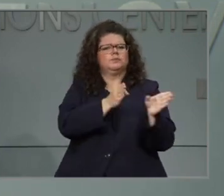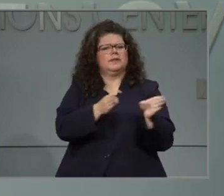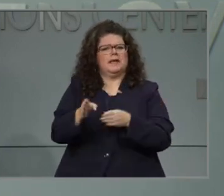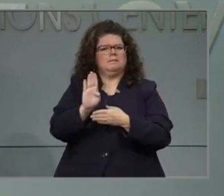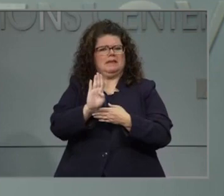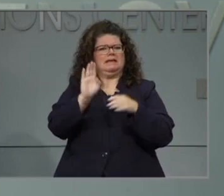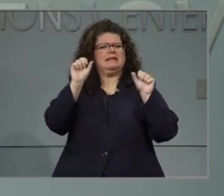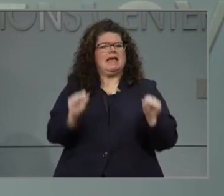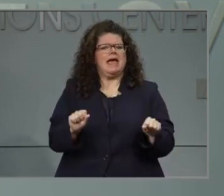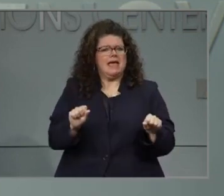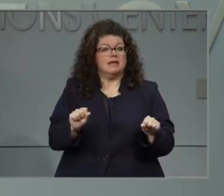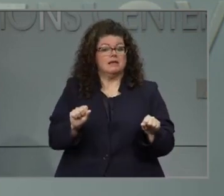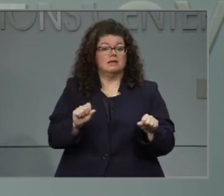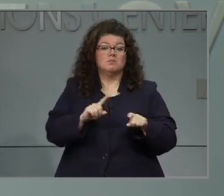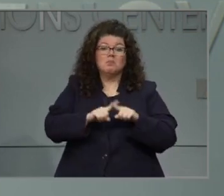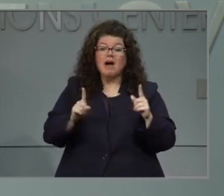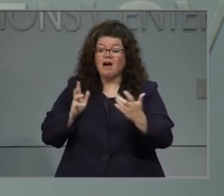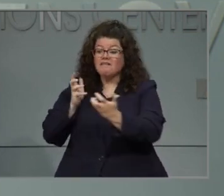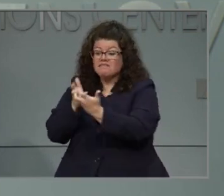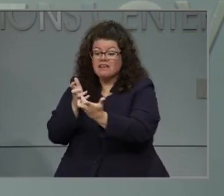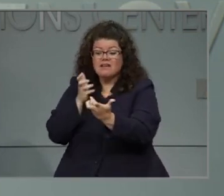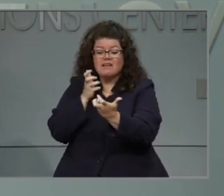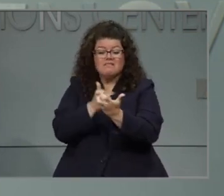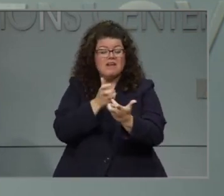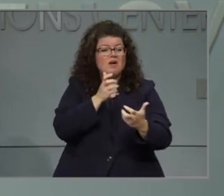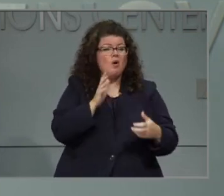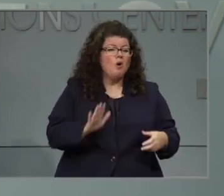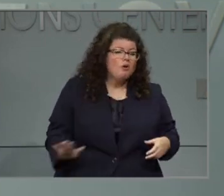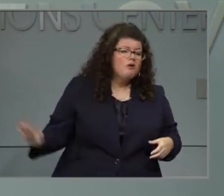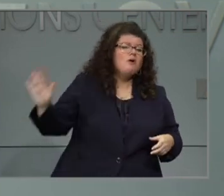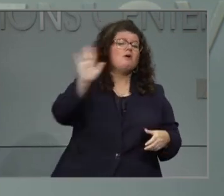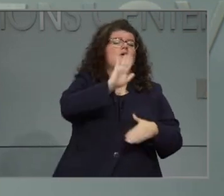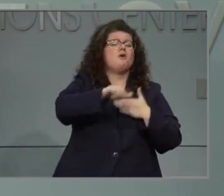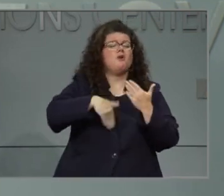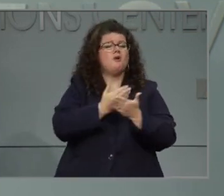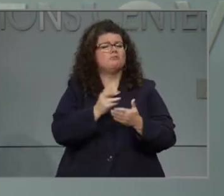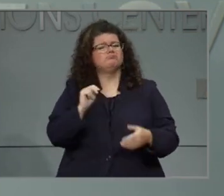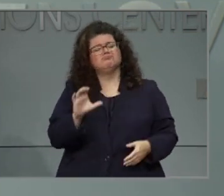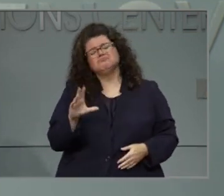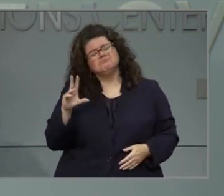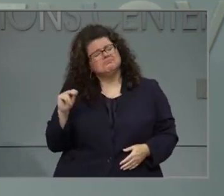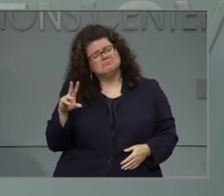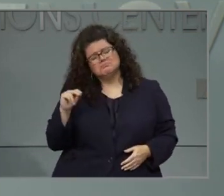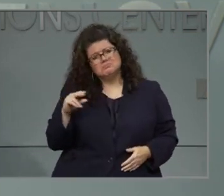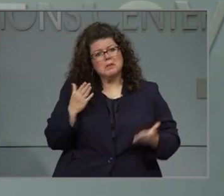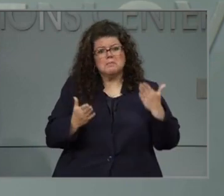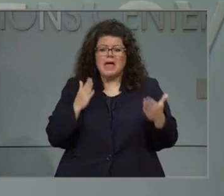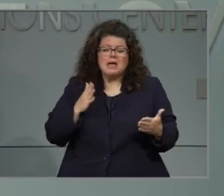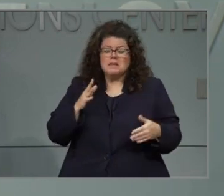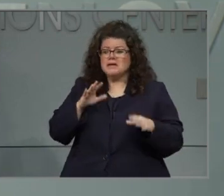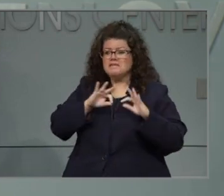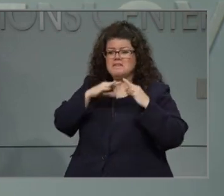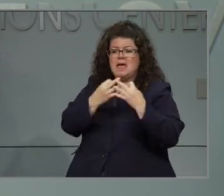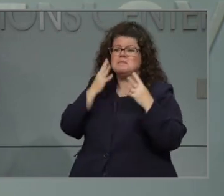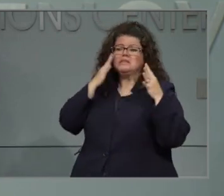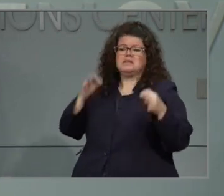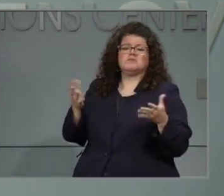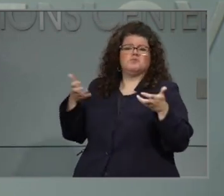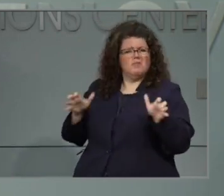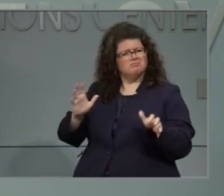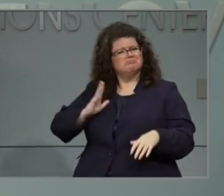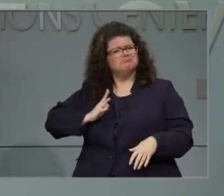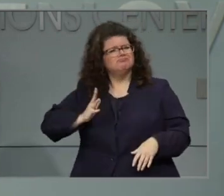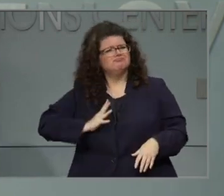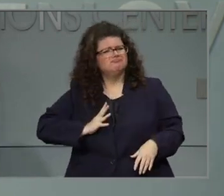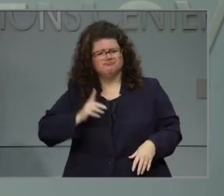But again, this may not be right for every district. This may not be right for every family. But we want to have that option available because we know